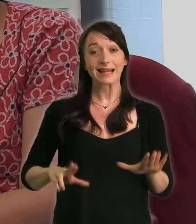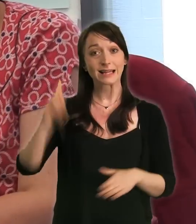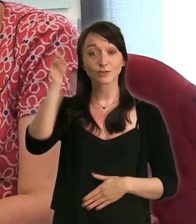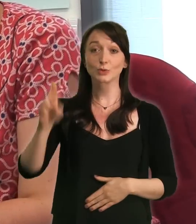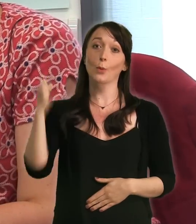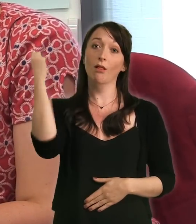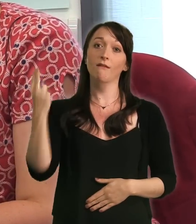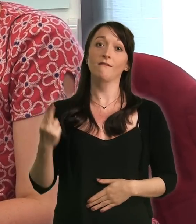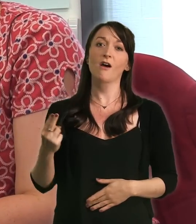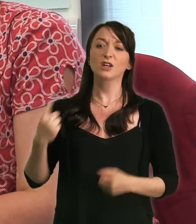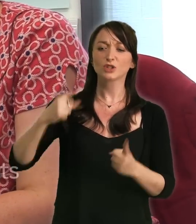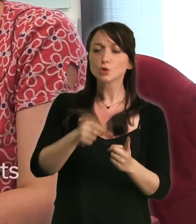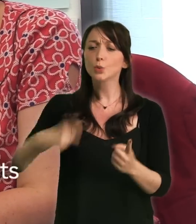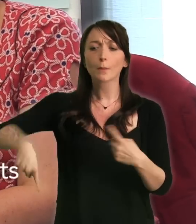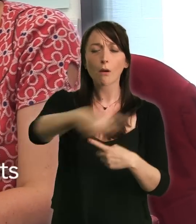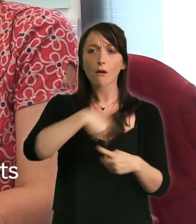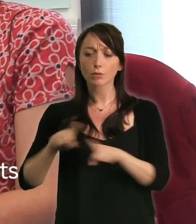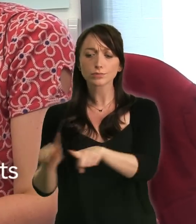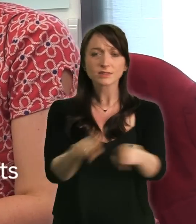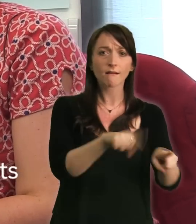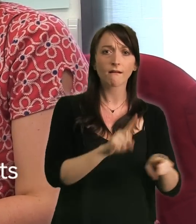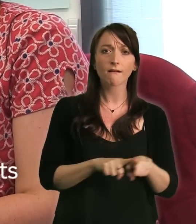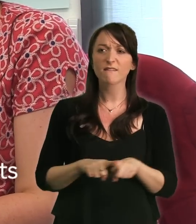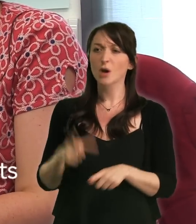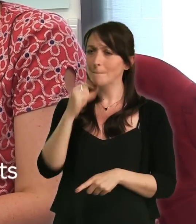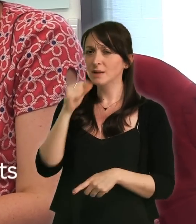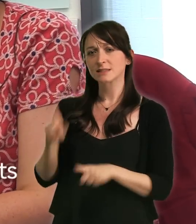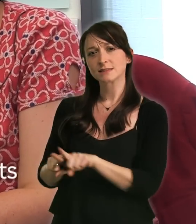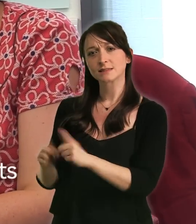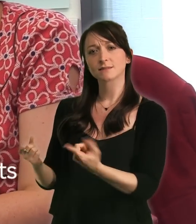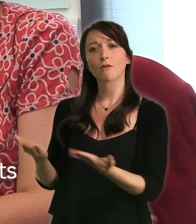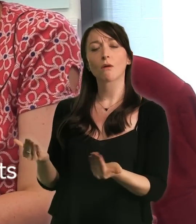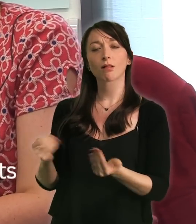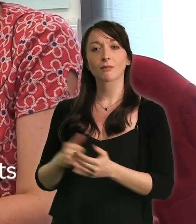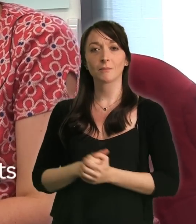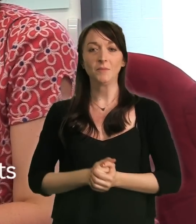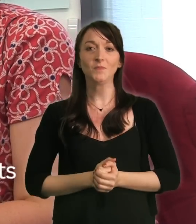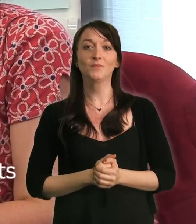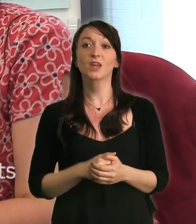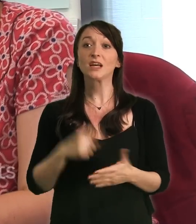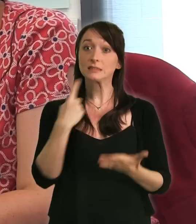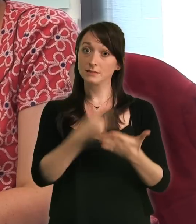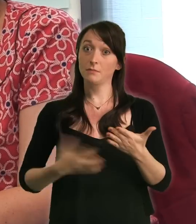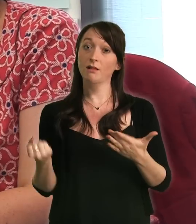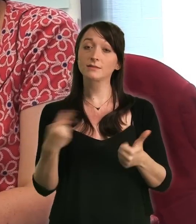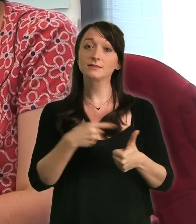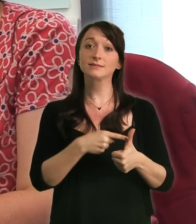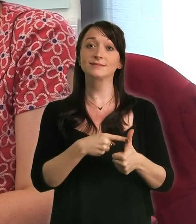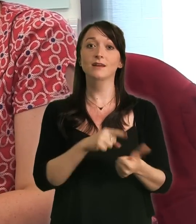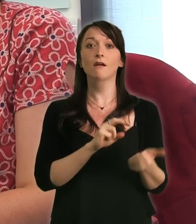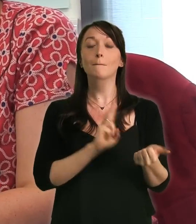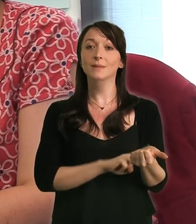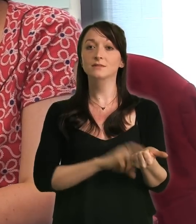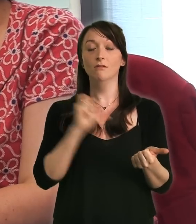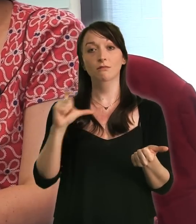At the School of Arts we welcome a student population that is diverse and differently abled. Should you have a disability,